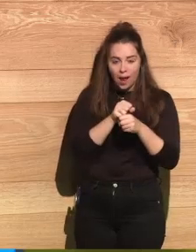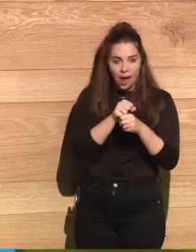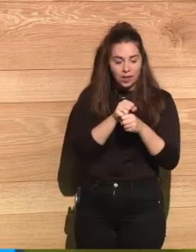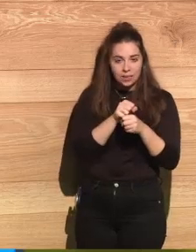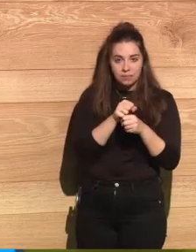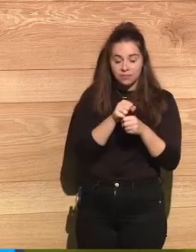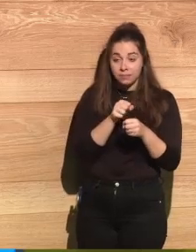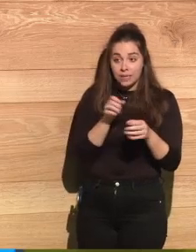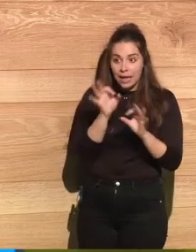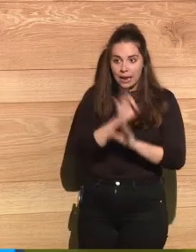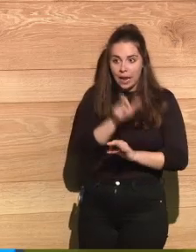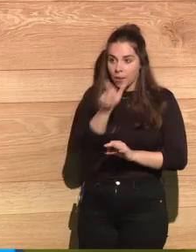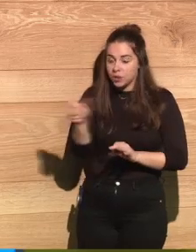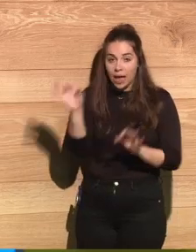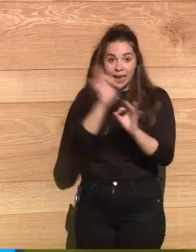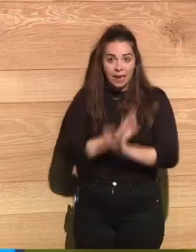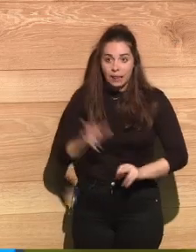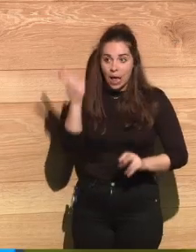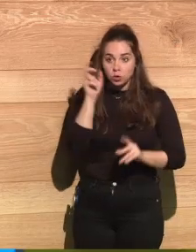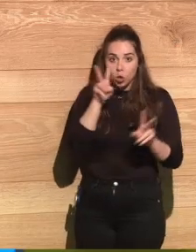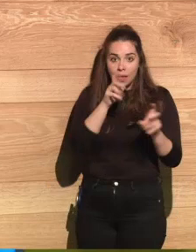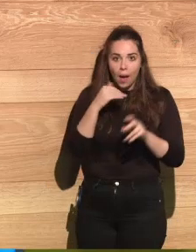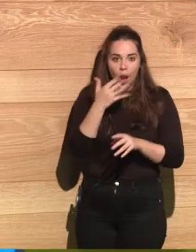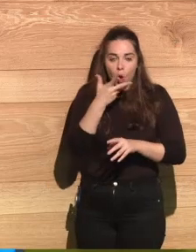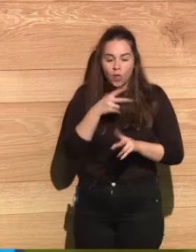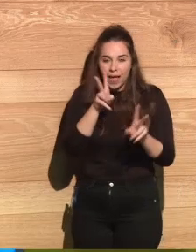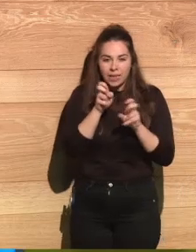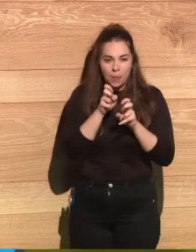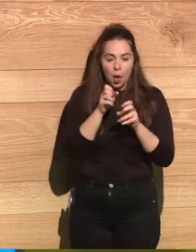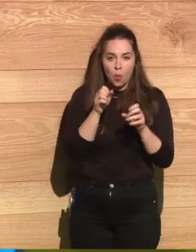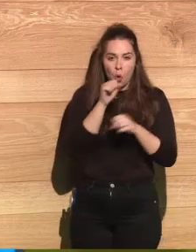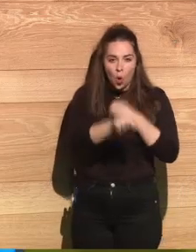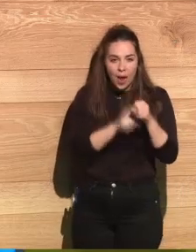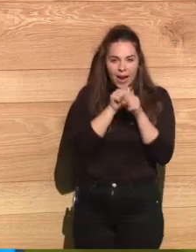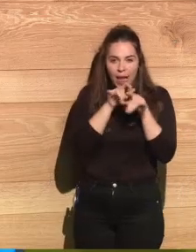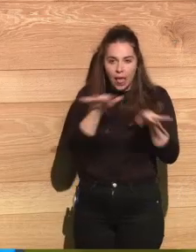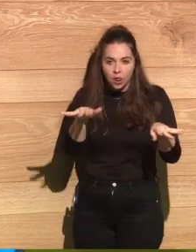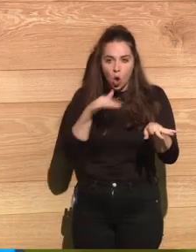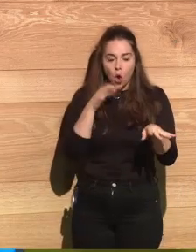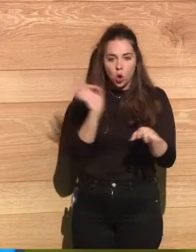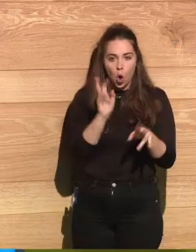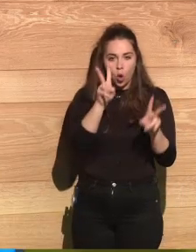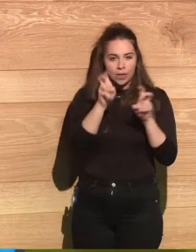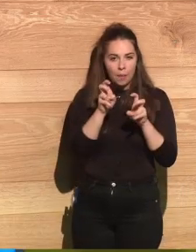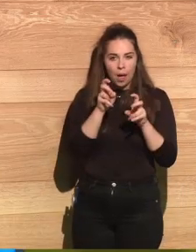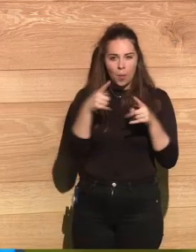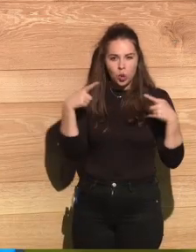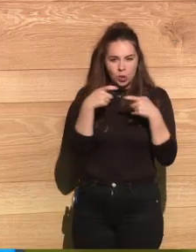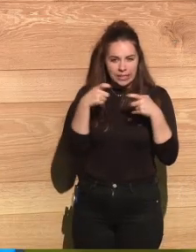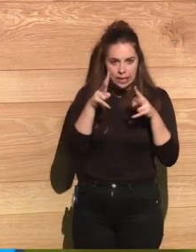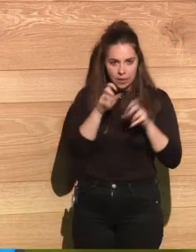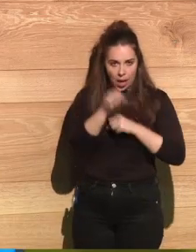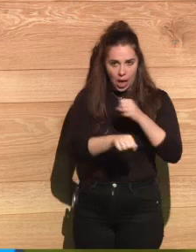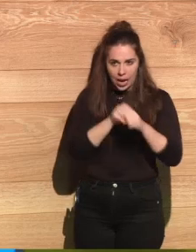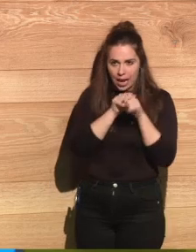about radiation, radioactive poisoning affecting human body. You don't